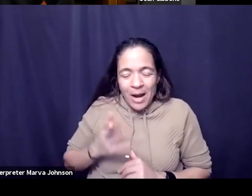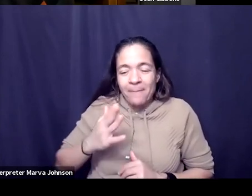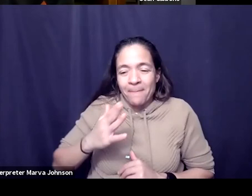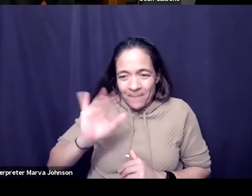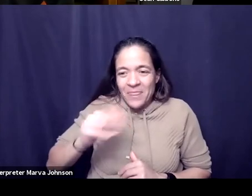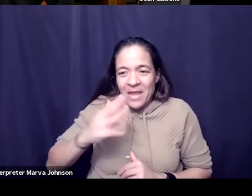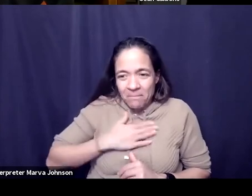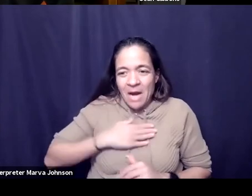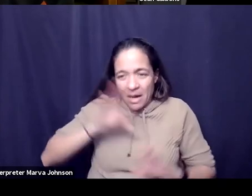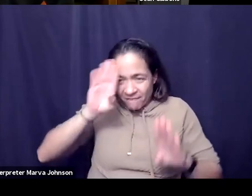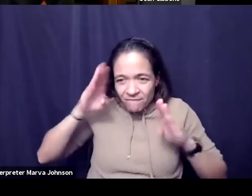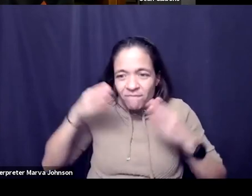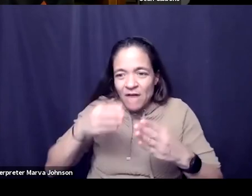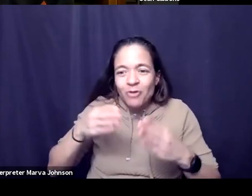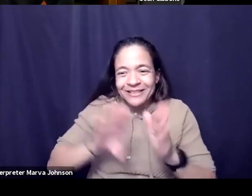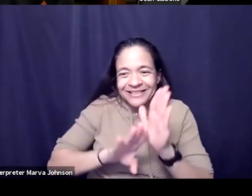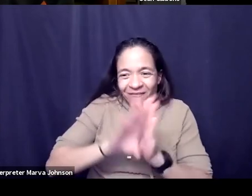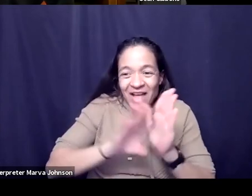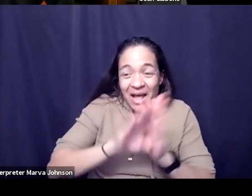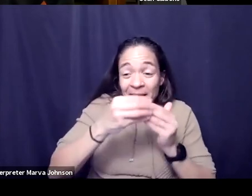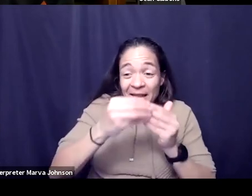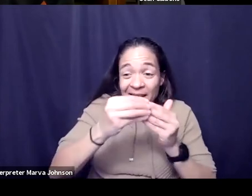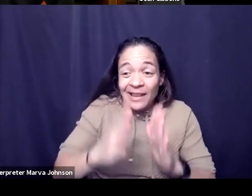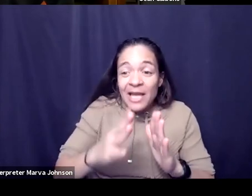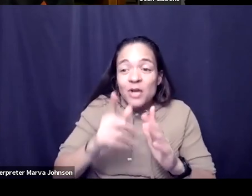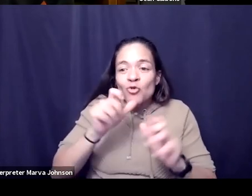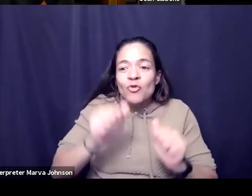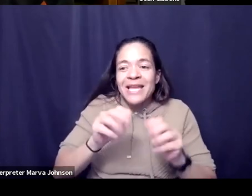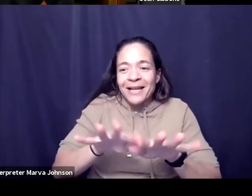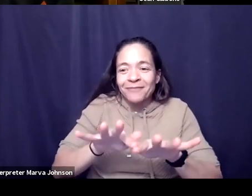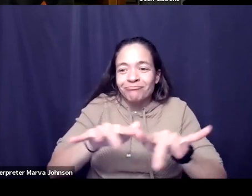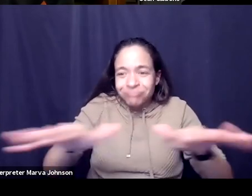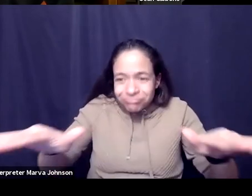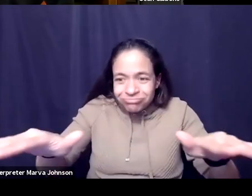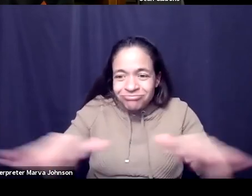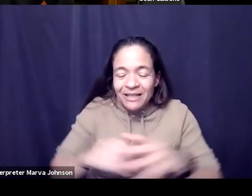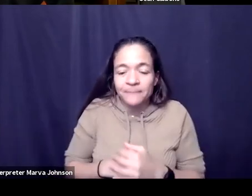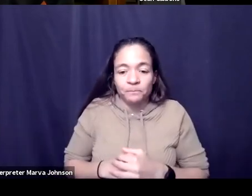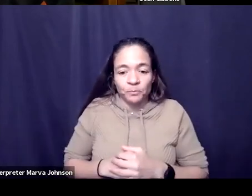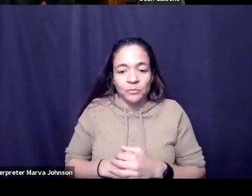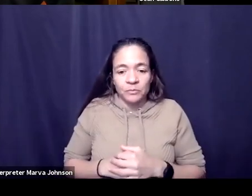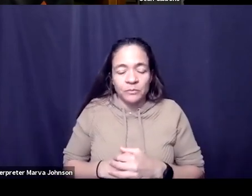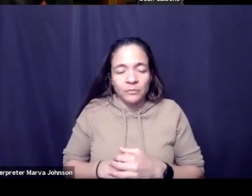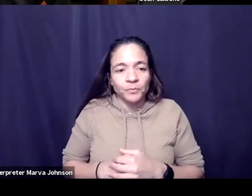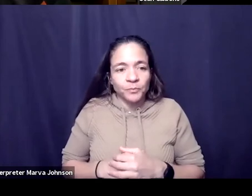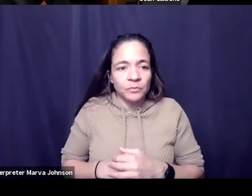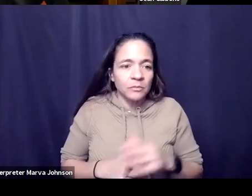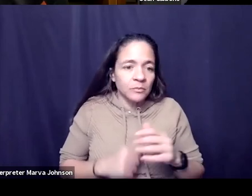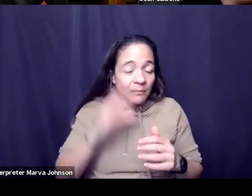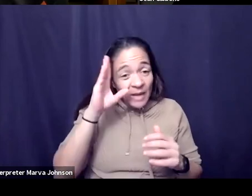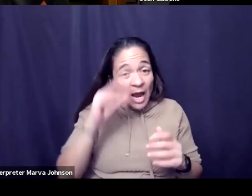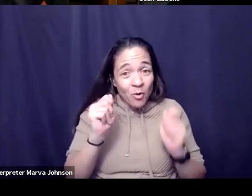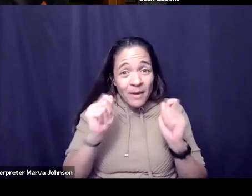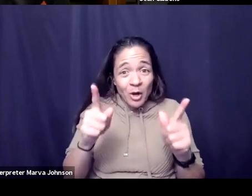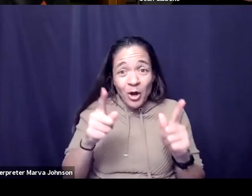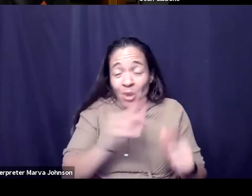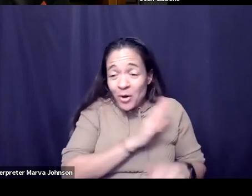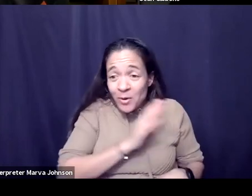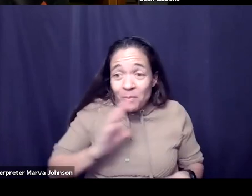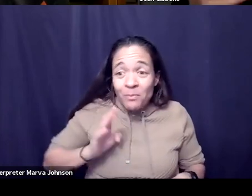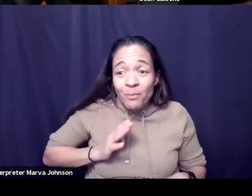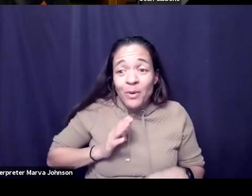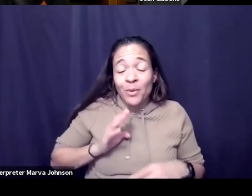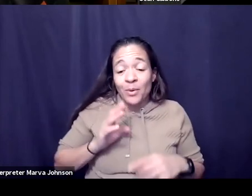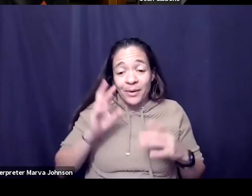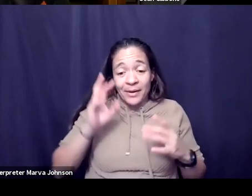work no i think that is very much kind of how i think i hope all of us on the board and the staff the network think about it as